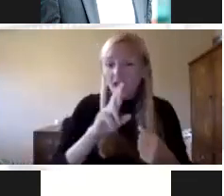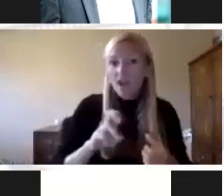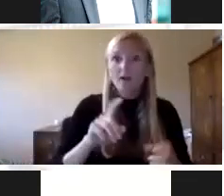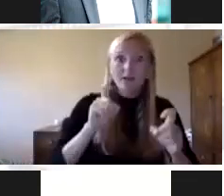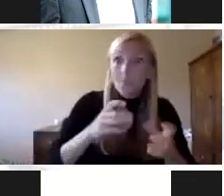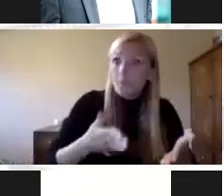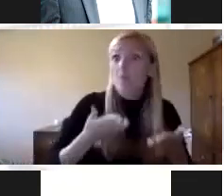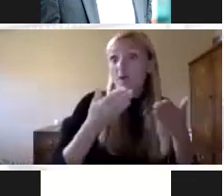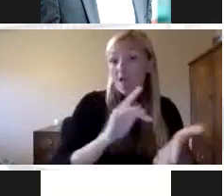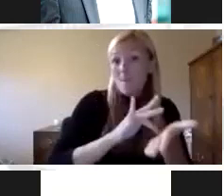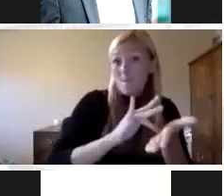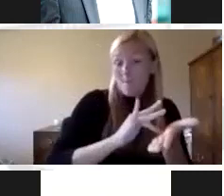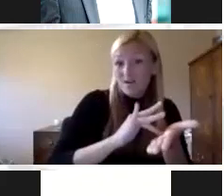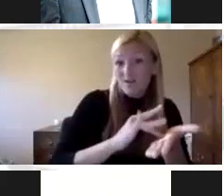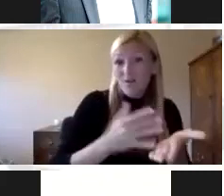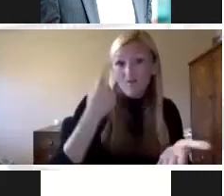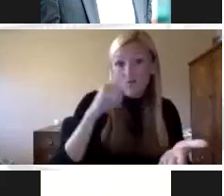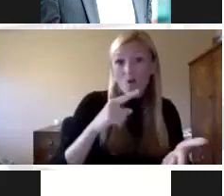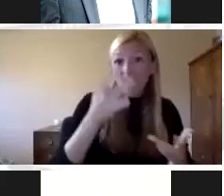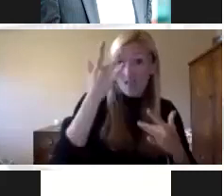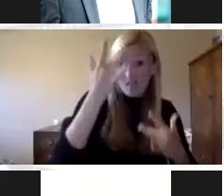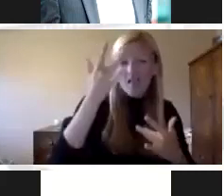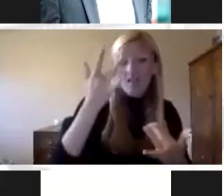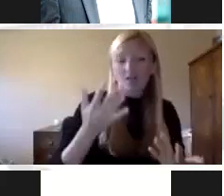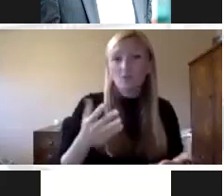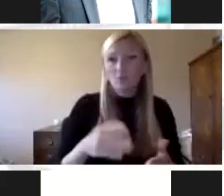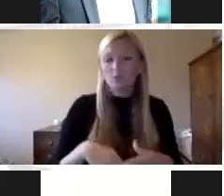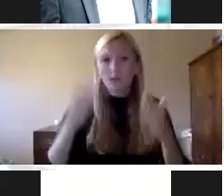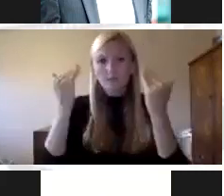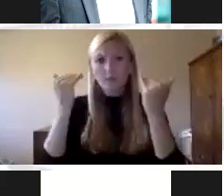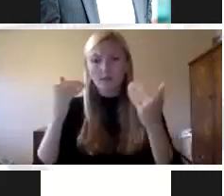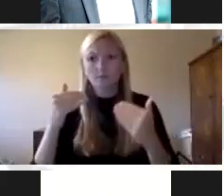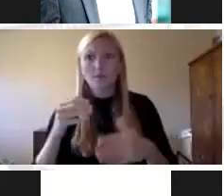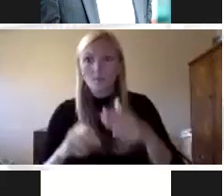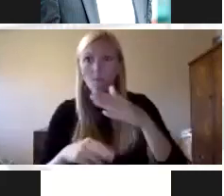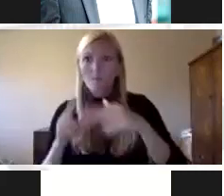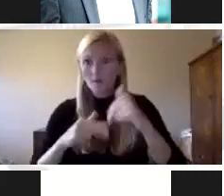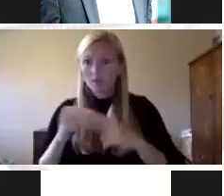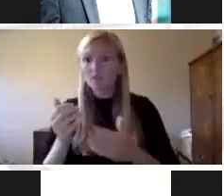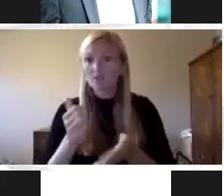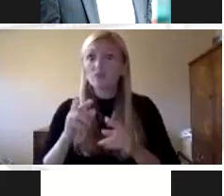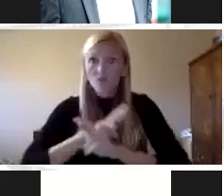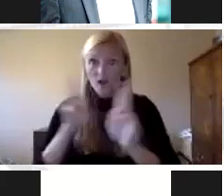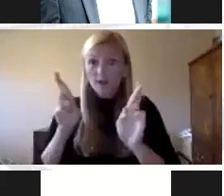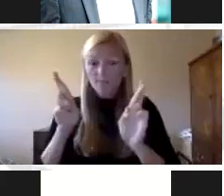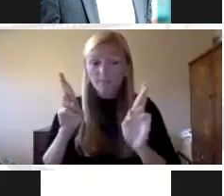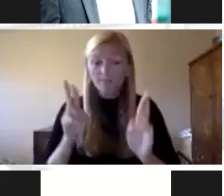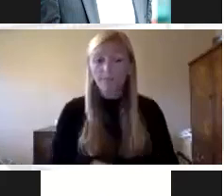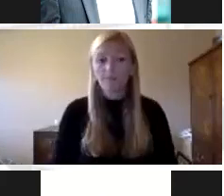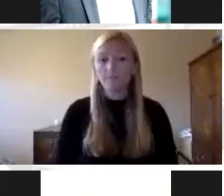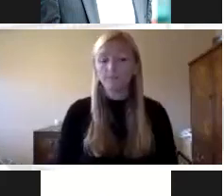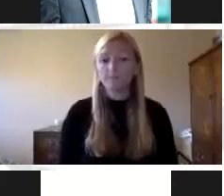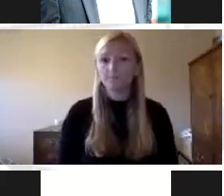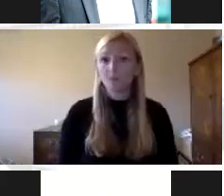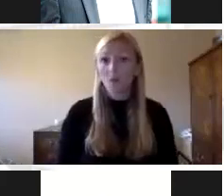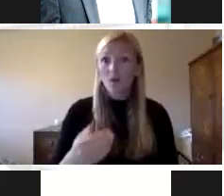medical care to the injured and we expect our infrastructures to be readily available and often however our organizations um